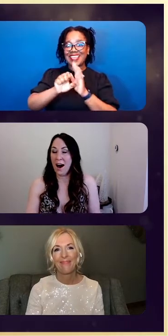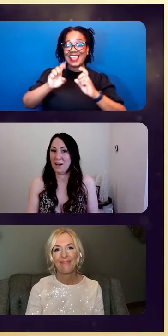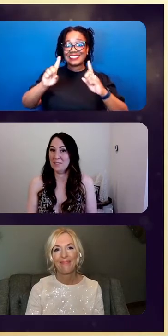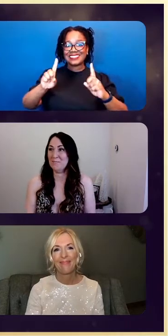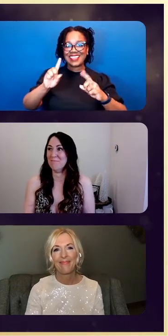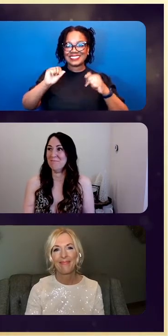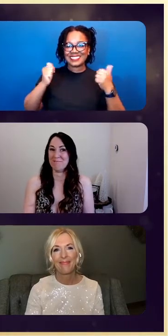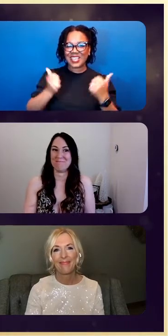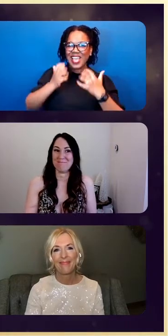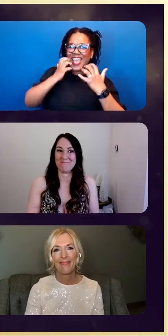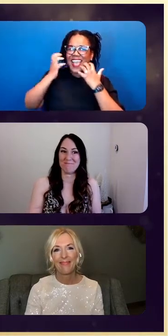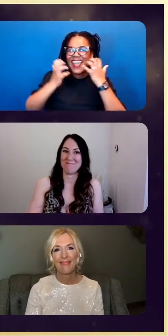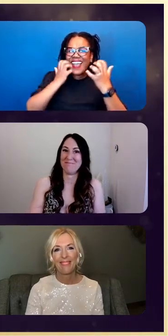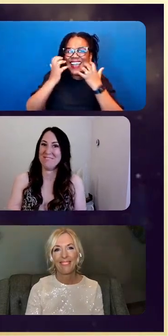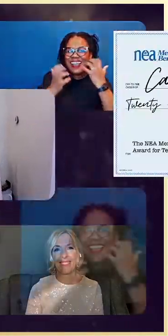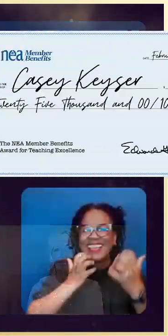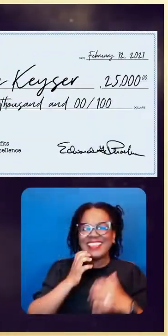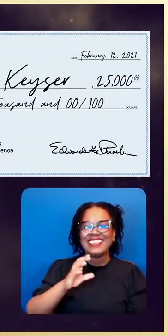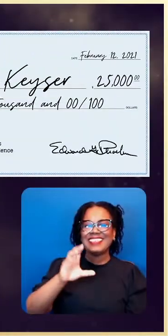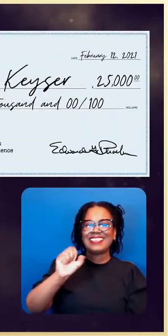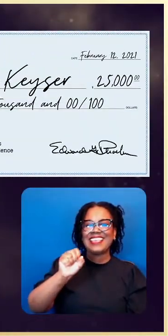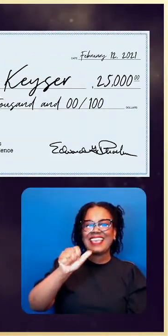Thank you. Thank you. Congratulations.